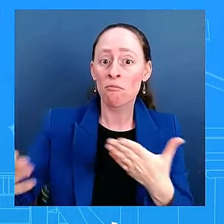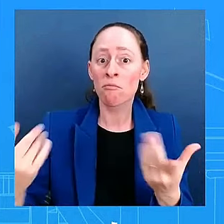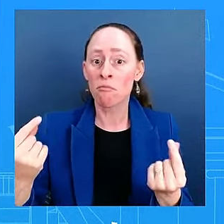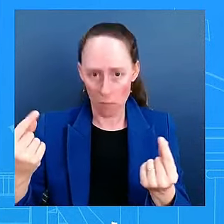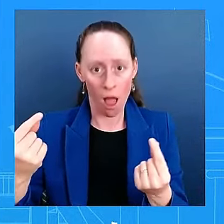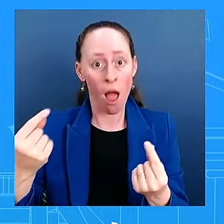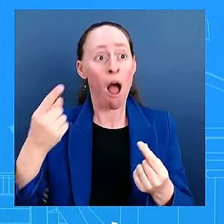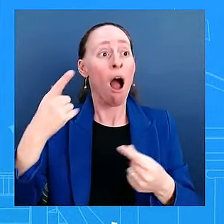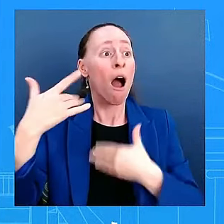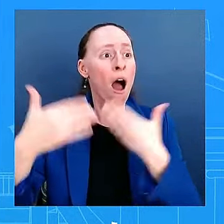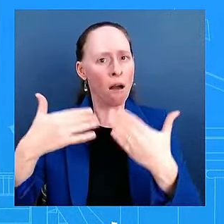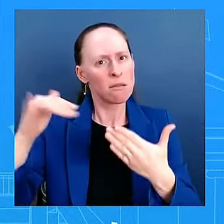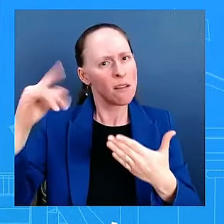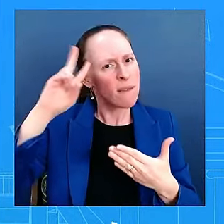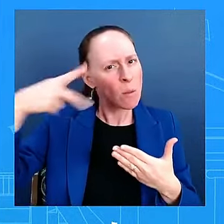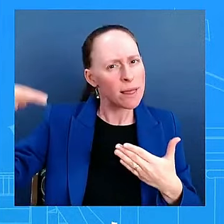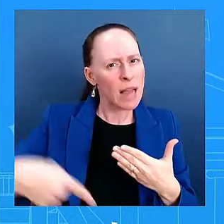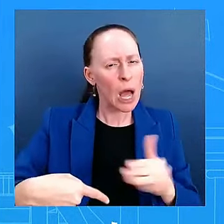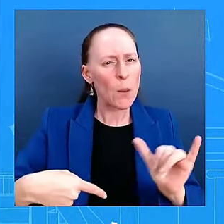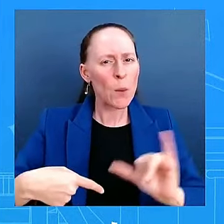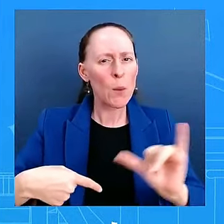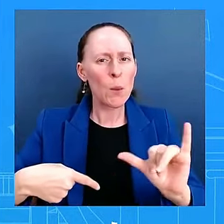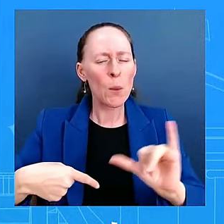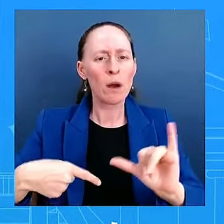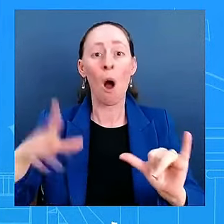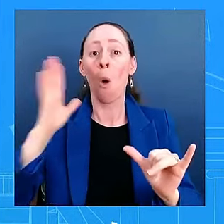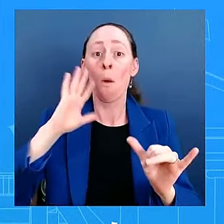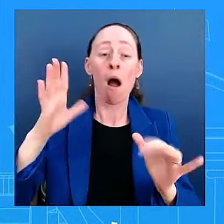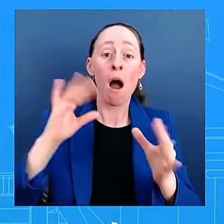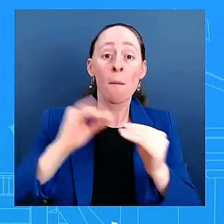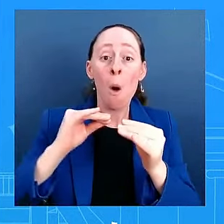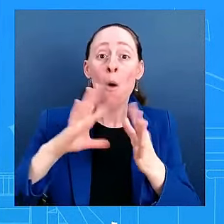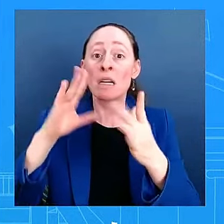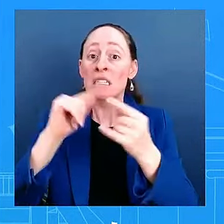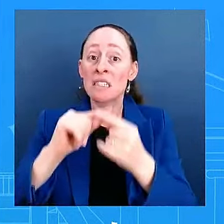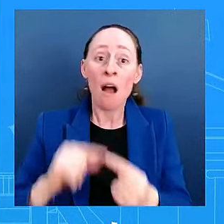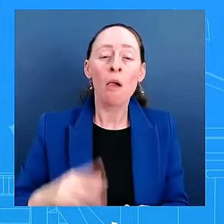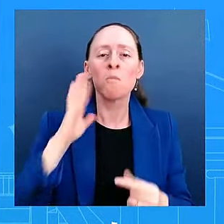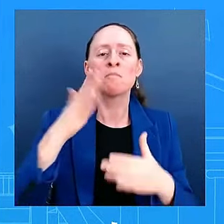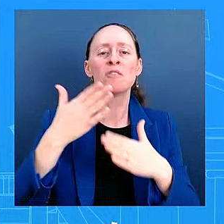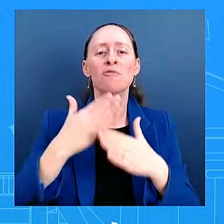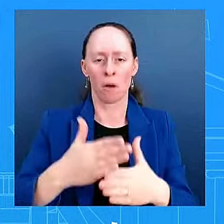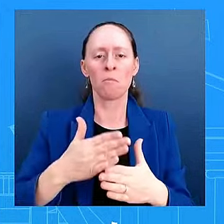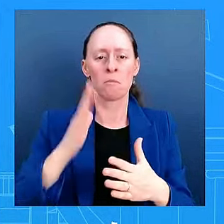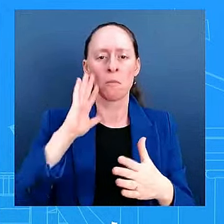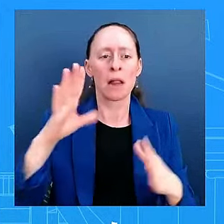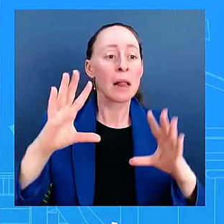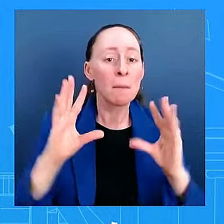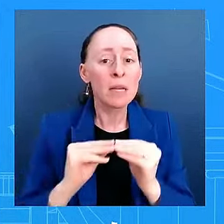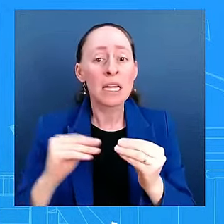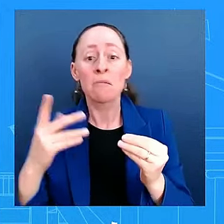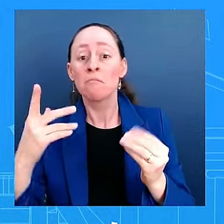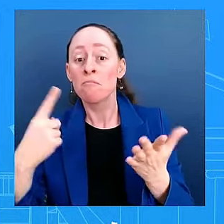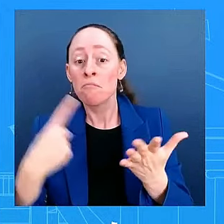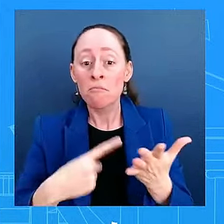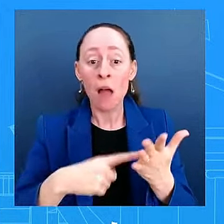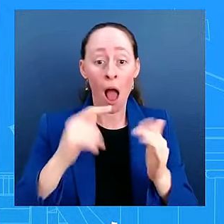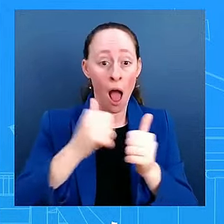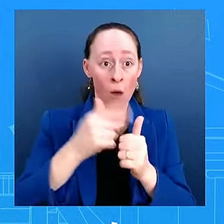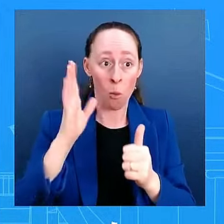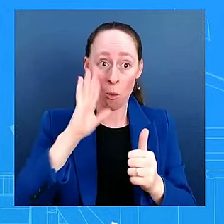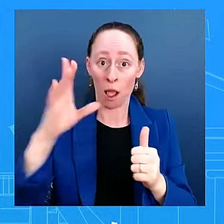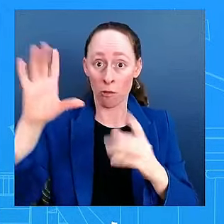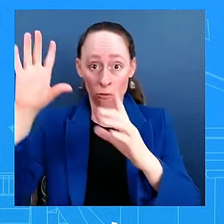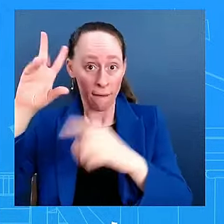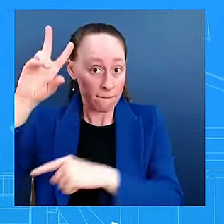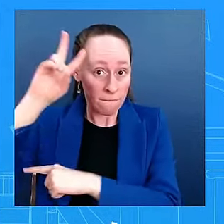have more to share with you about a potential meeting with the vice president and the incoming vice president, J.D. Vance. I don't have